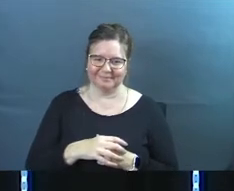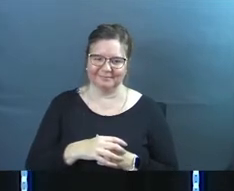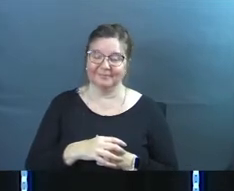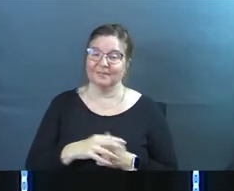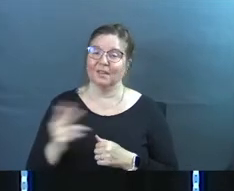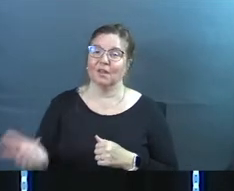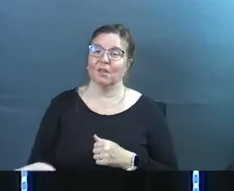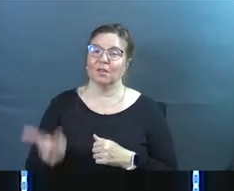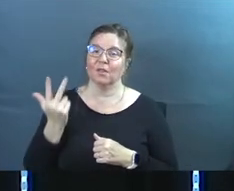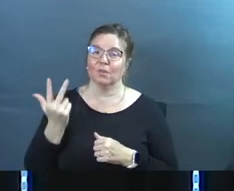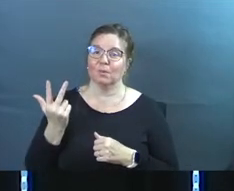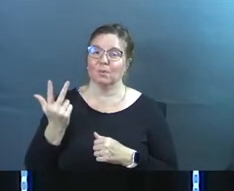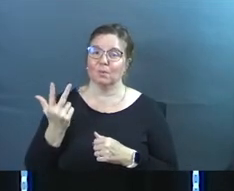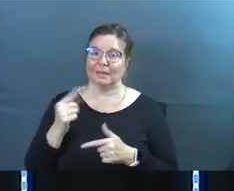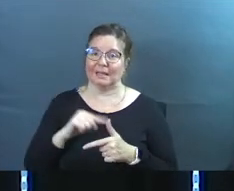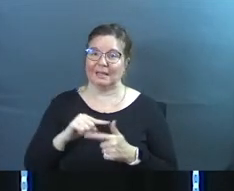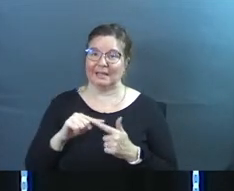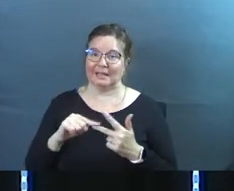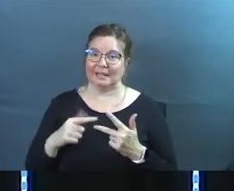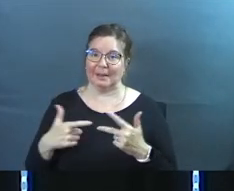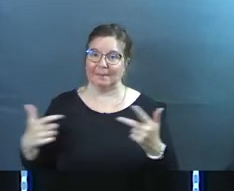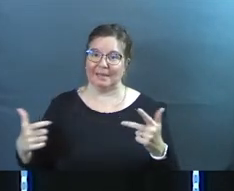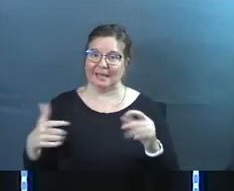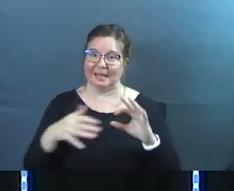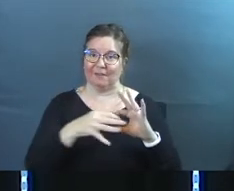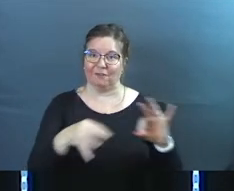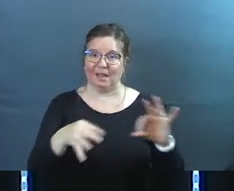three really big phrases there